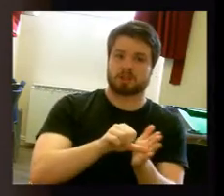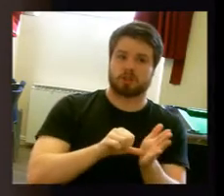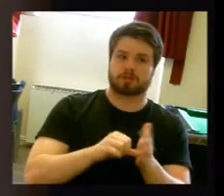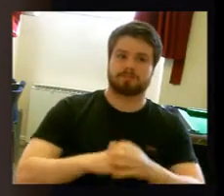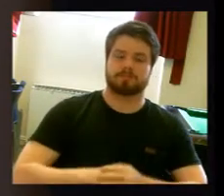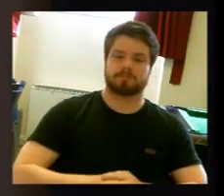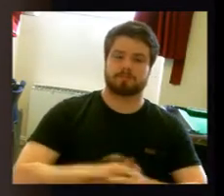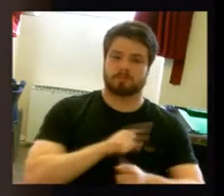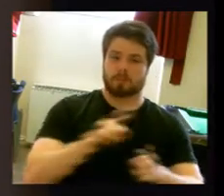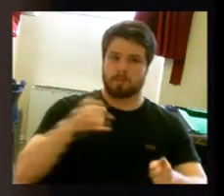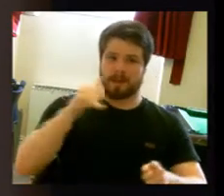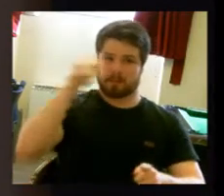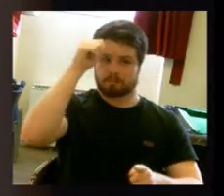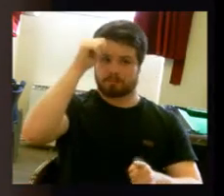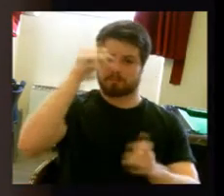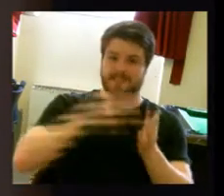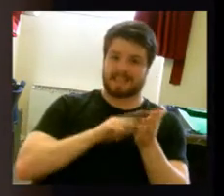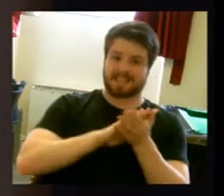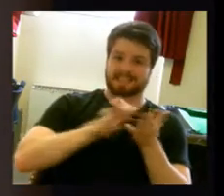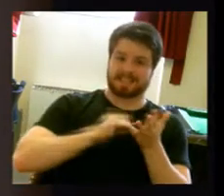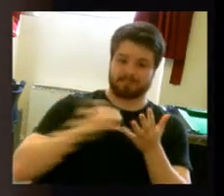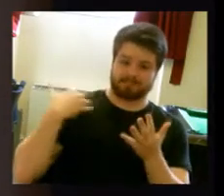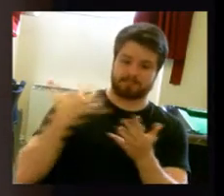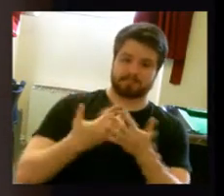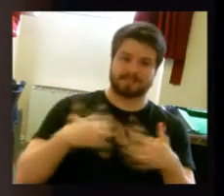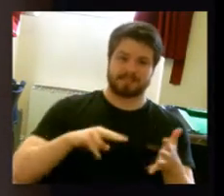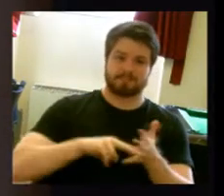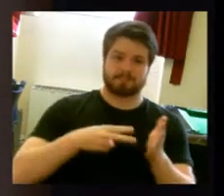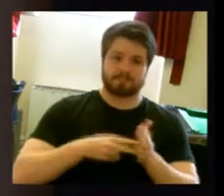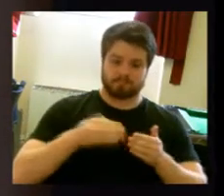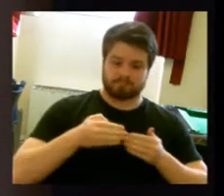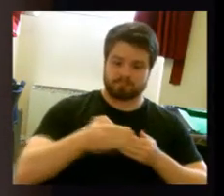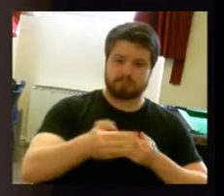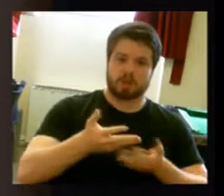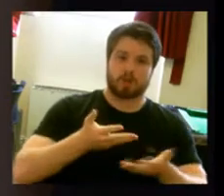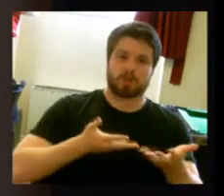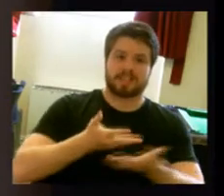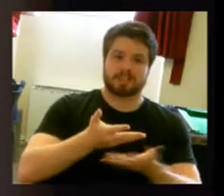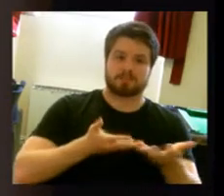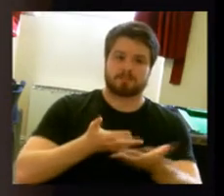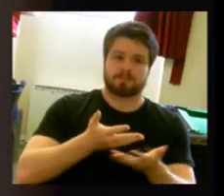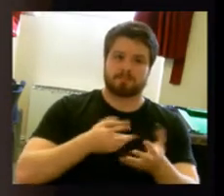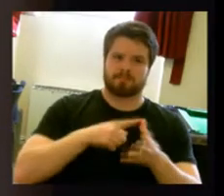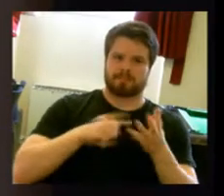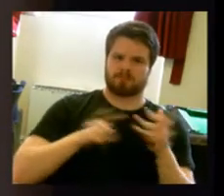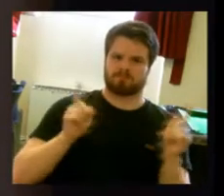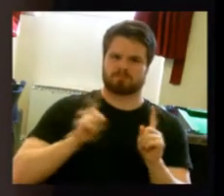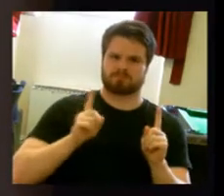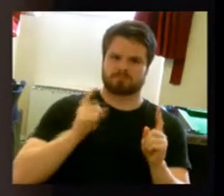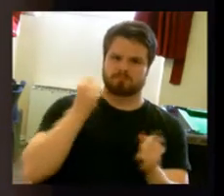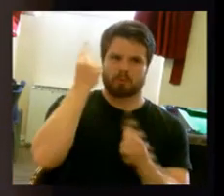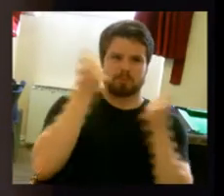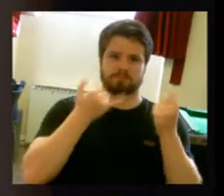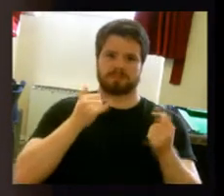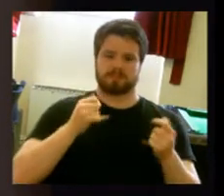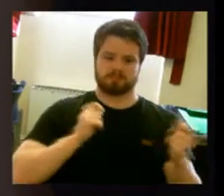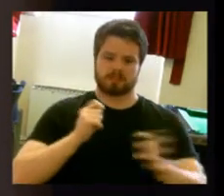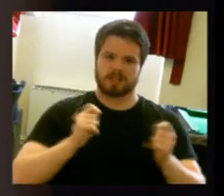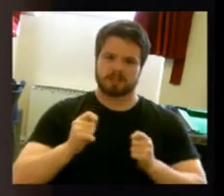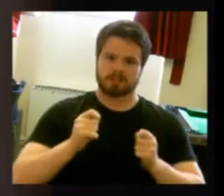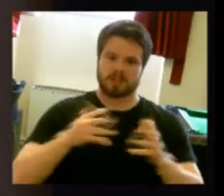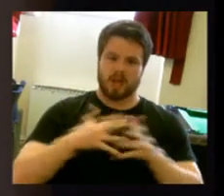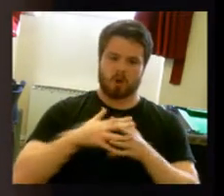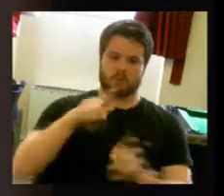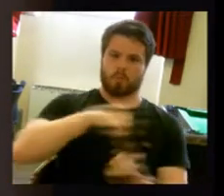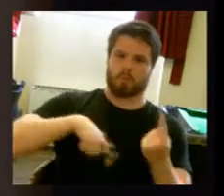proposed changes to the way we deliver surgical services in Tayside. The purpose behind these changes